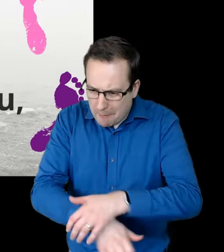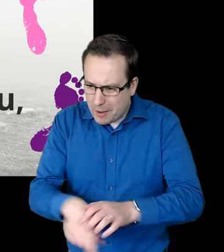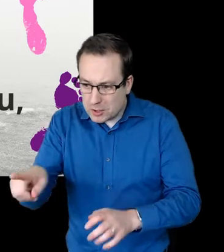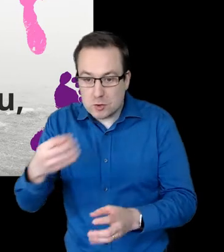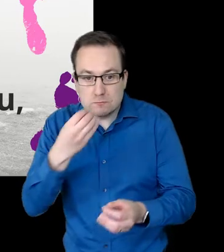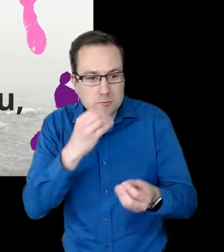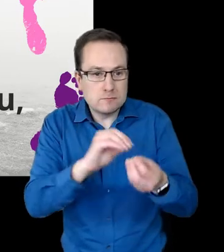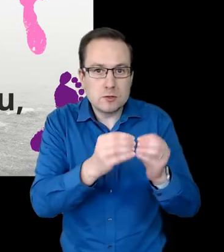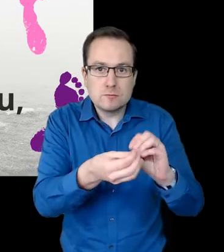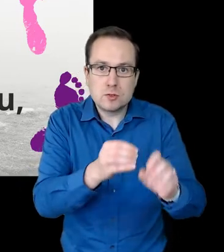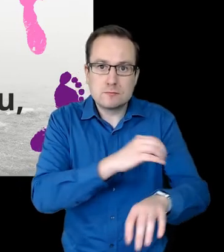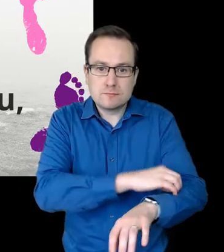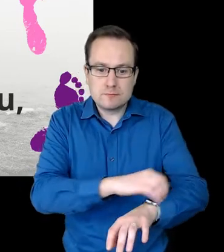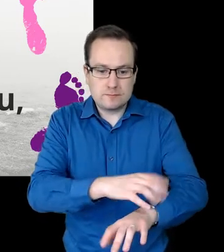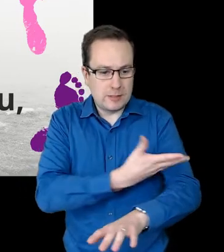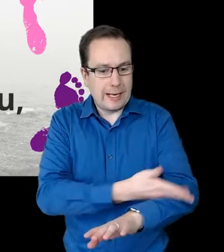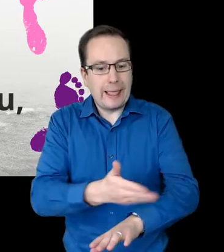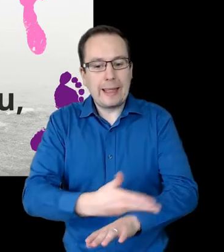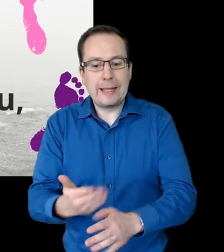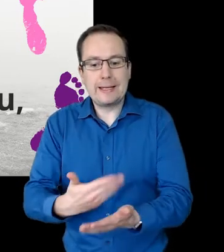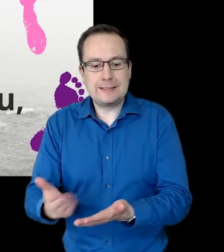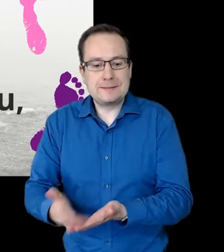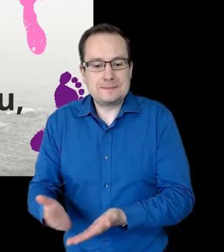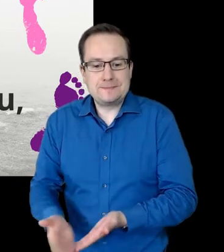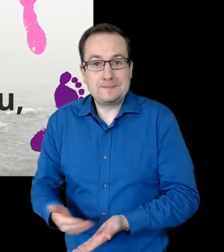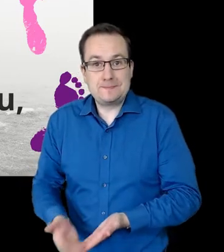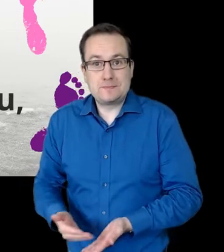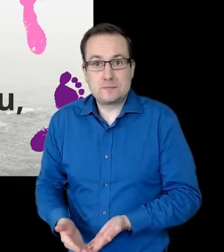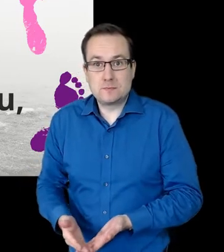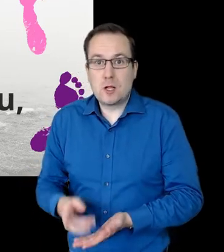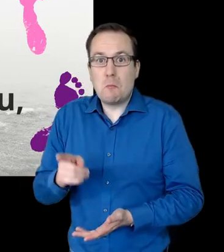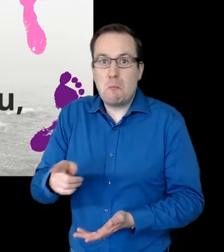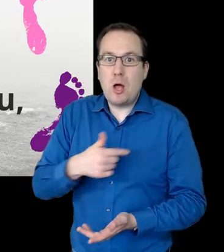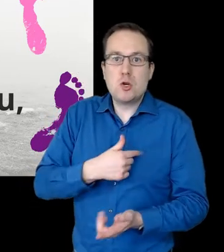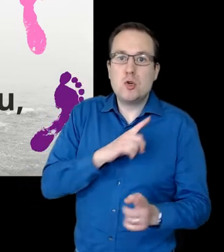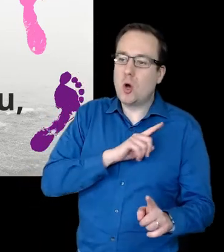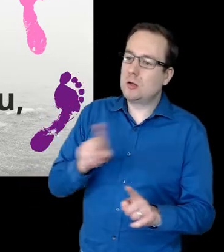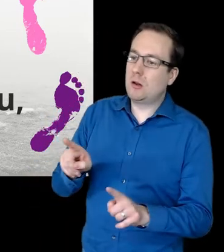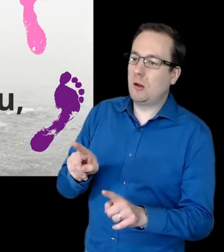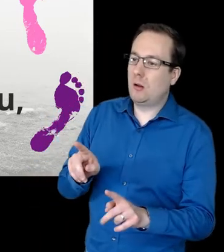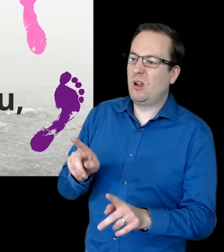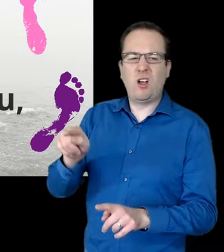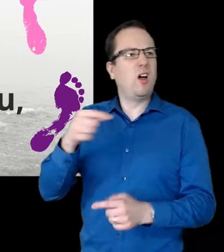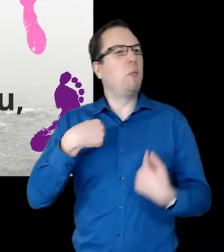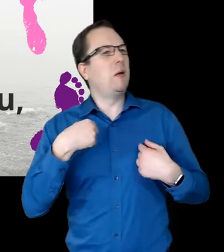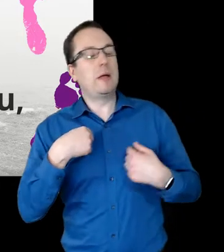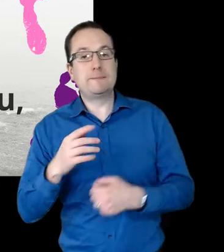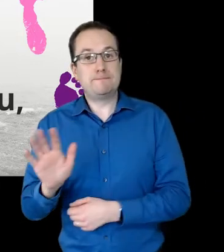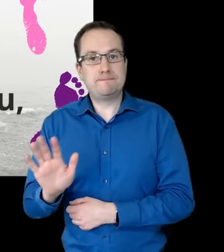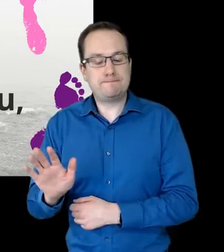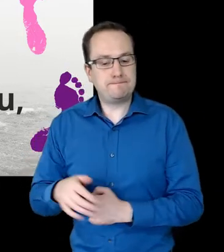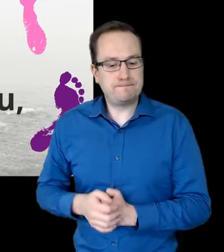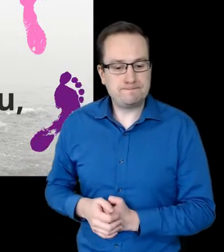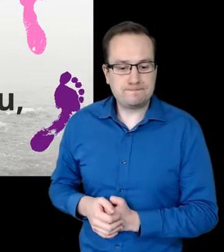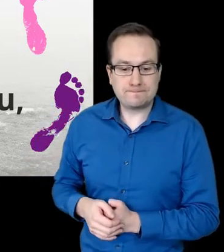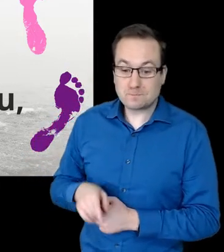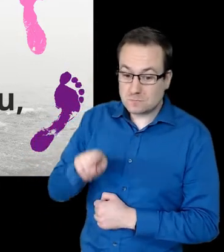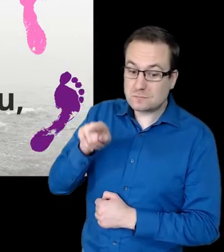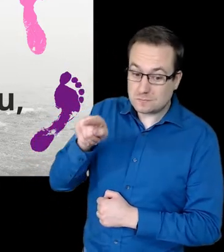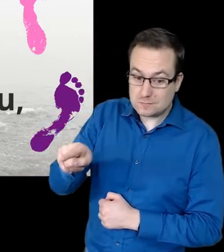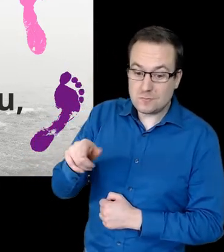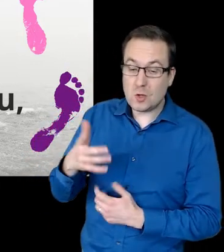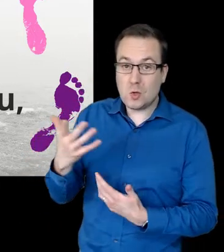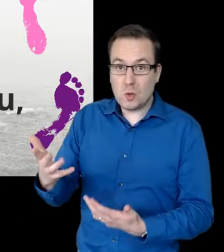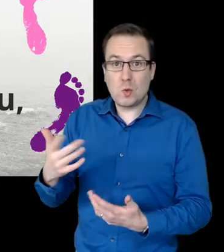leper clean? And do such as face of scene scene? And that winter wilt I lean